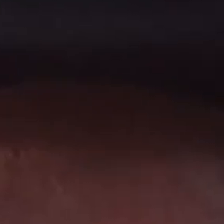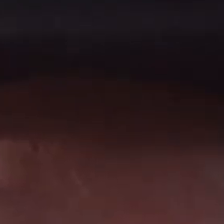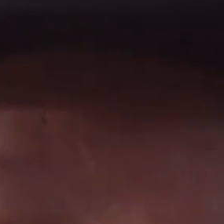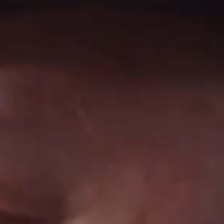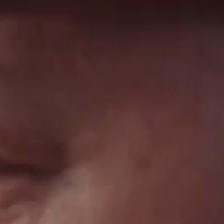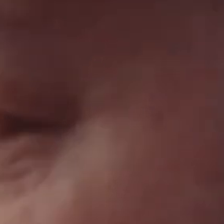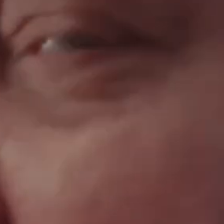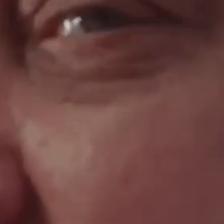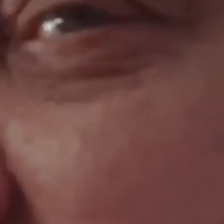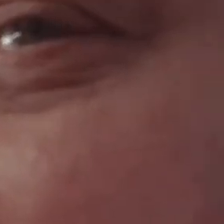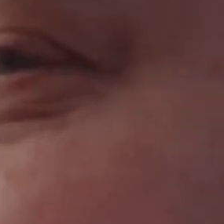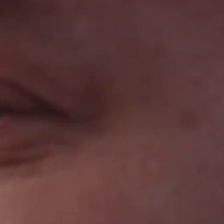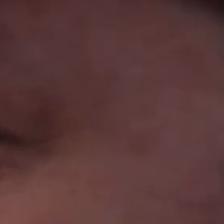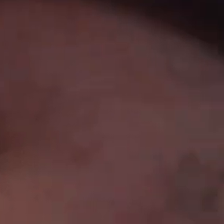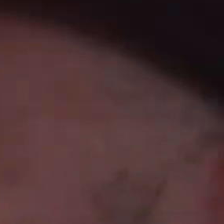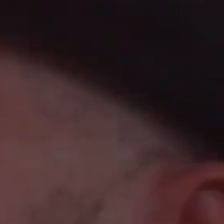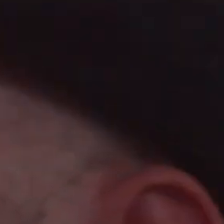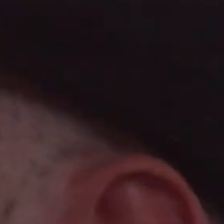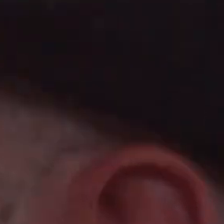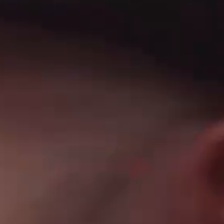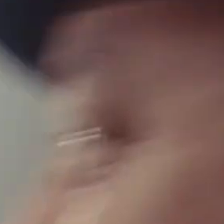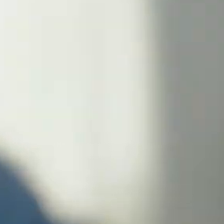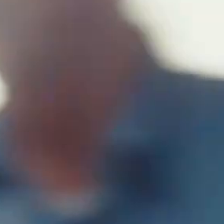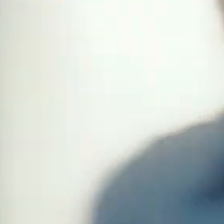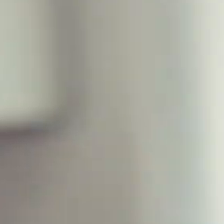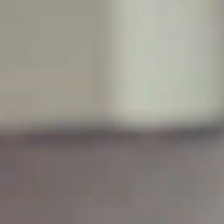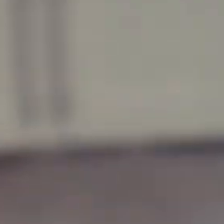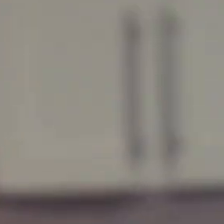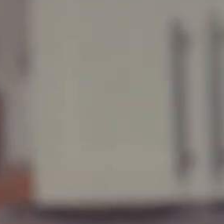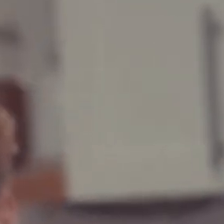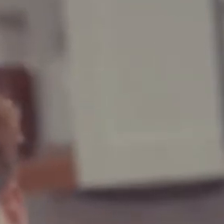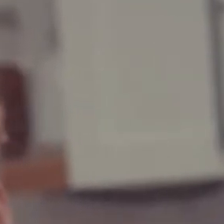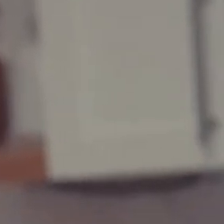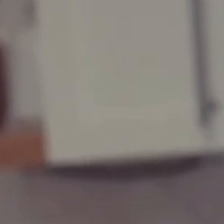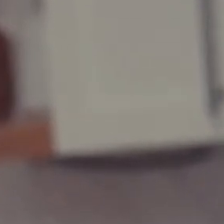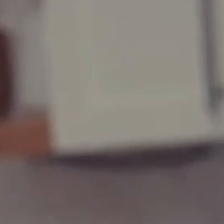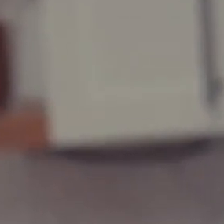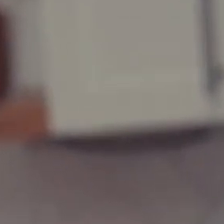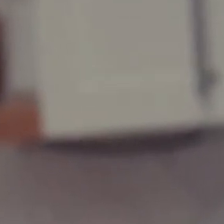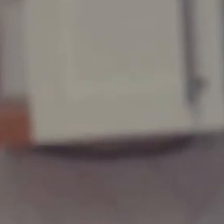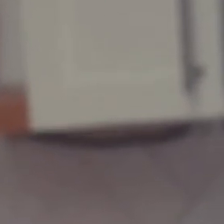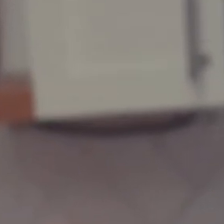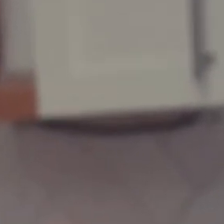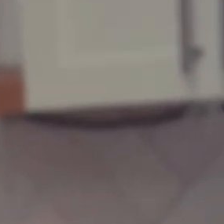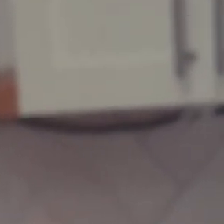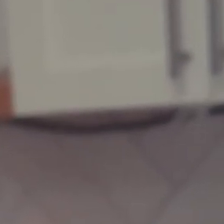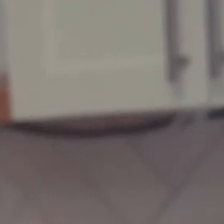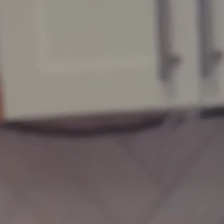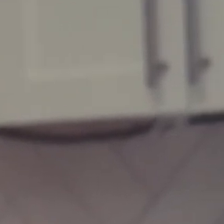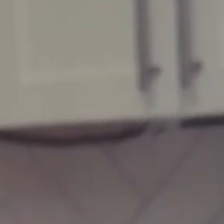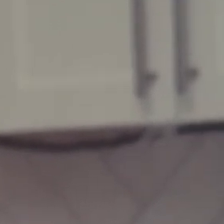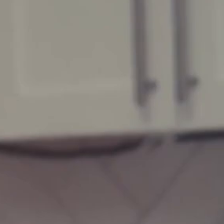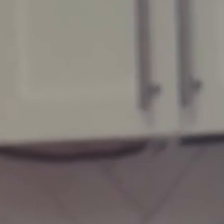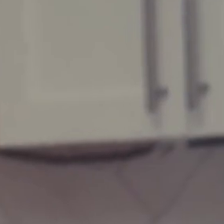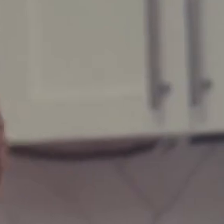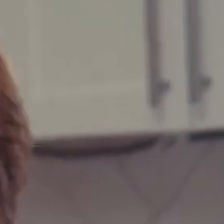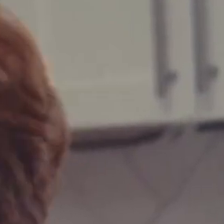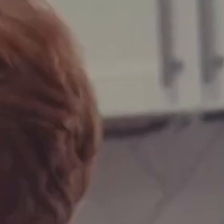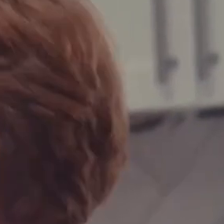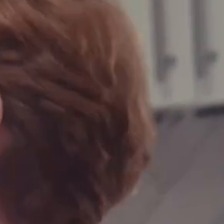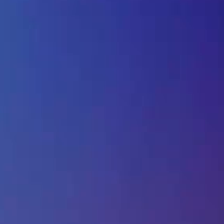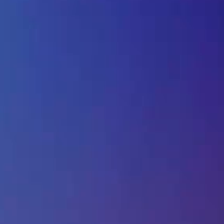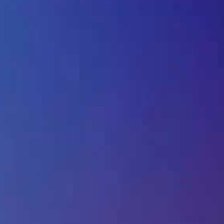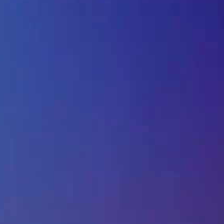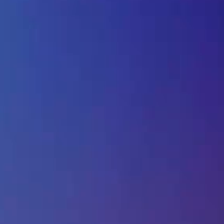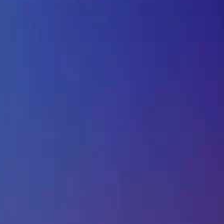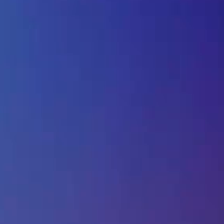like. Give me Terry McLaurin. Damn it, you brine every freaking pick. Is it possible? I'm my Washington boy. I need my